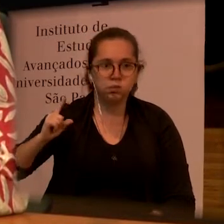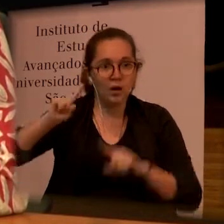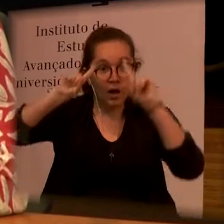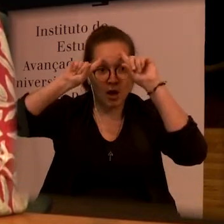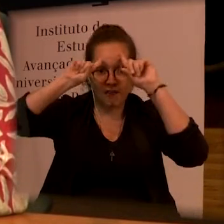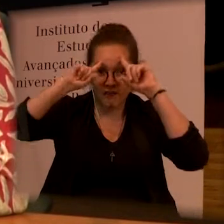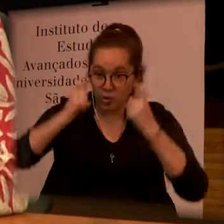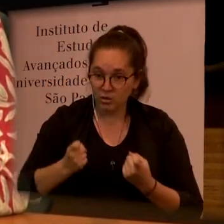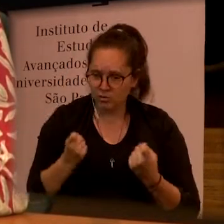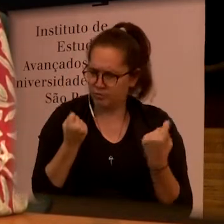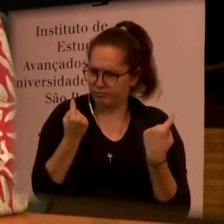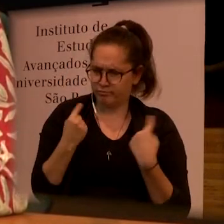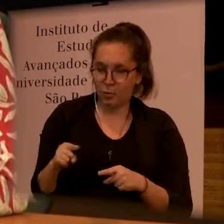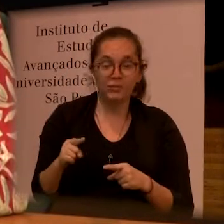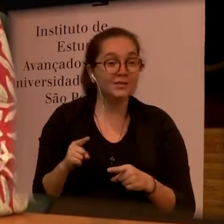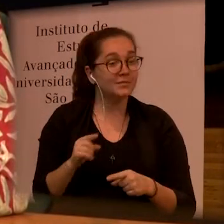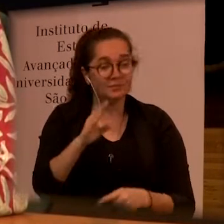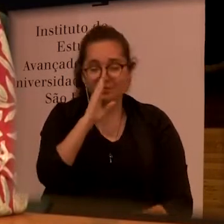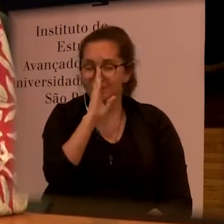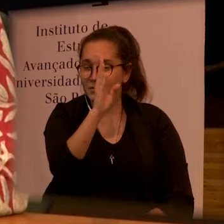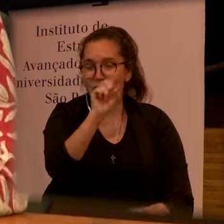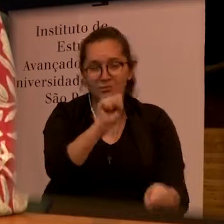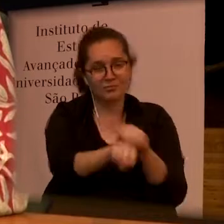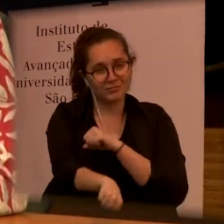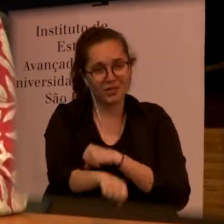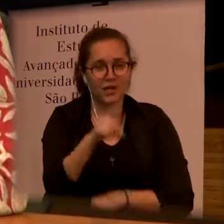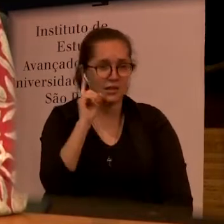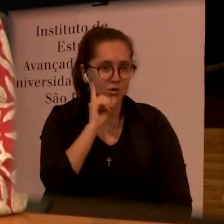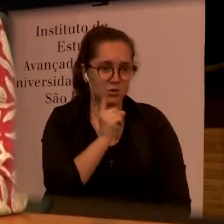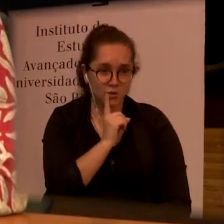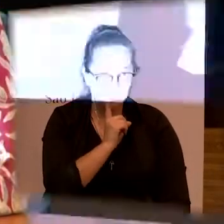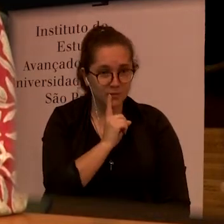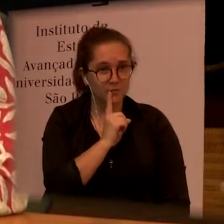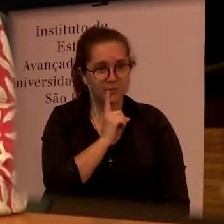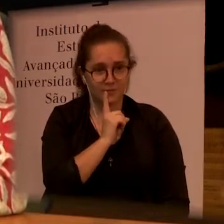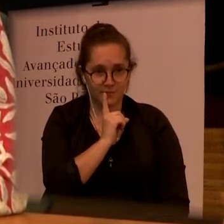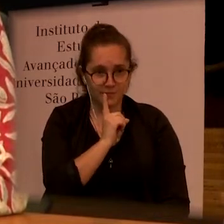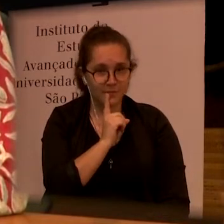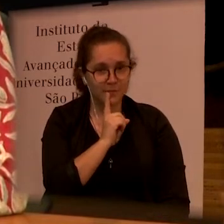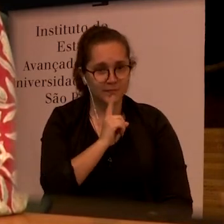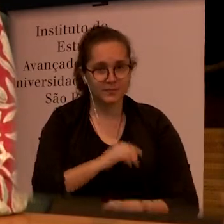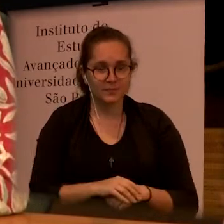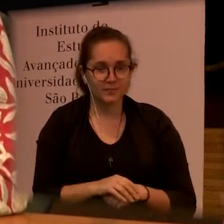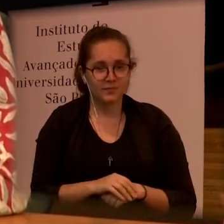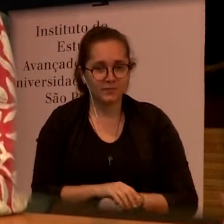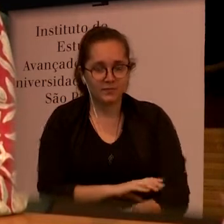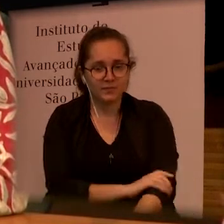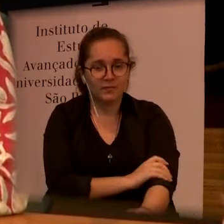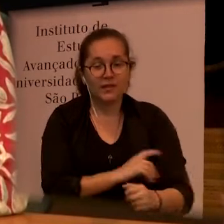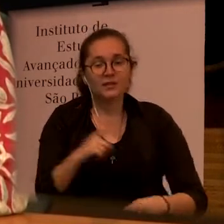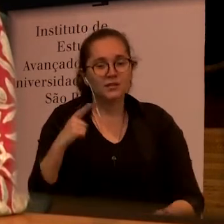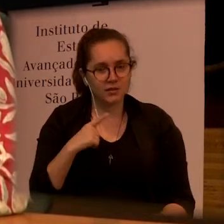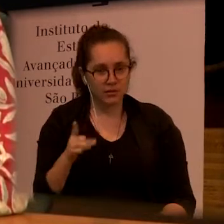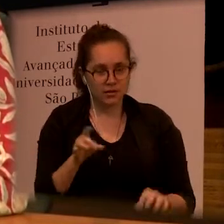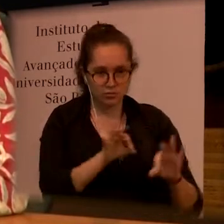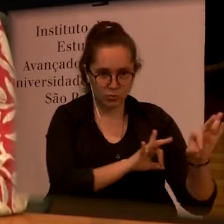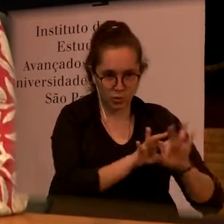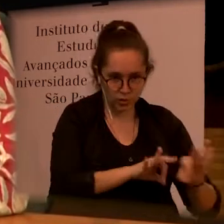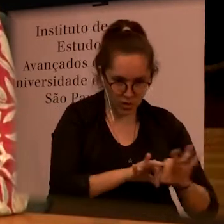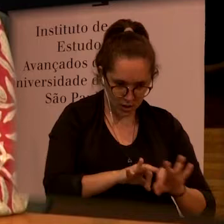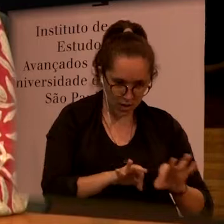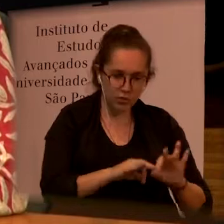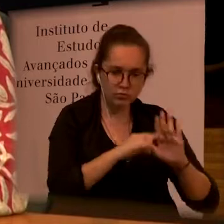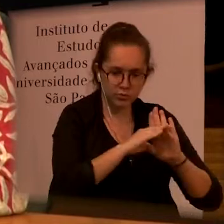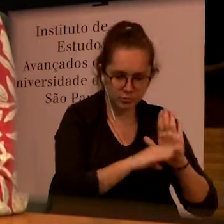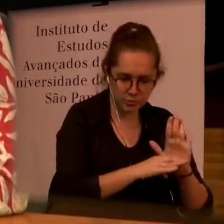we're doing a project at the moment about menstrual hygiene management among girls with disabilities